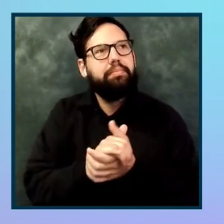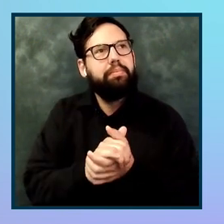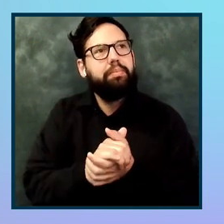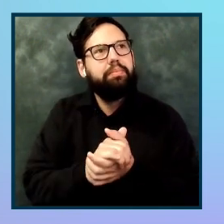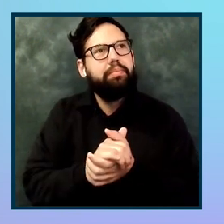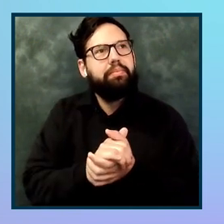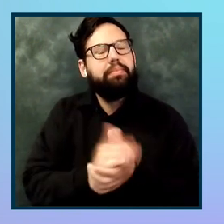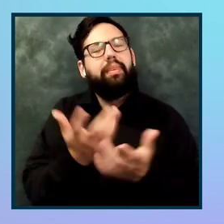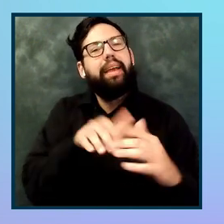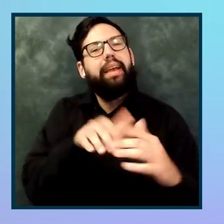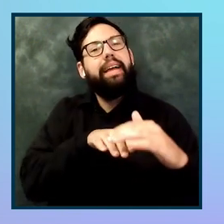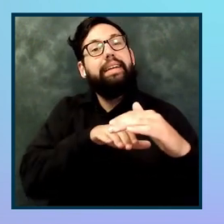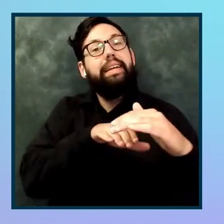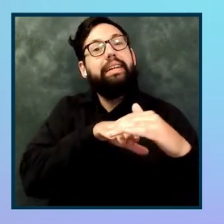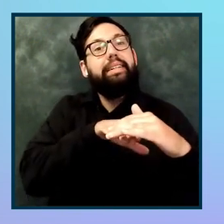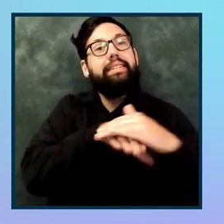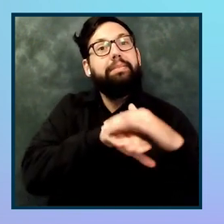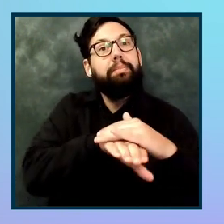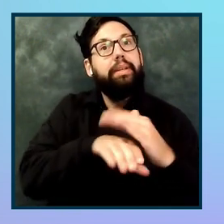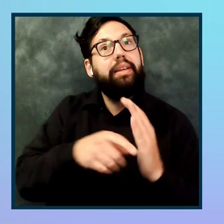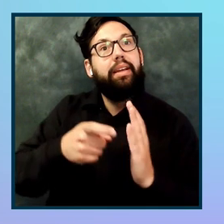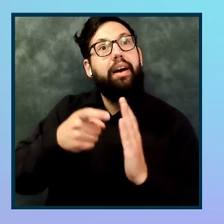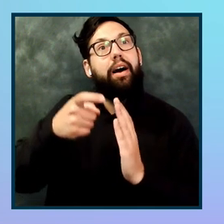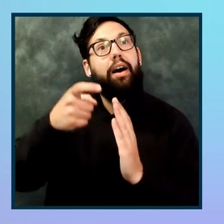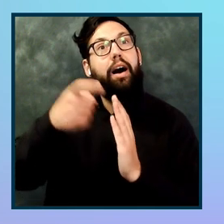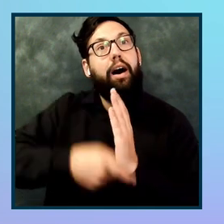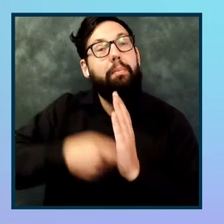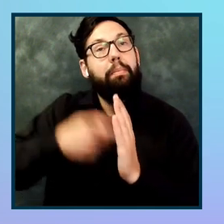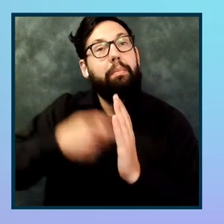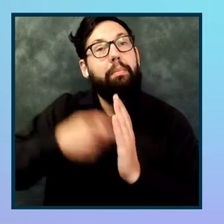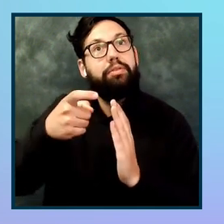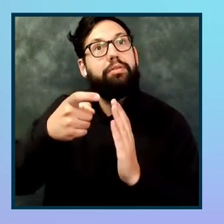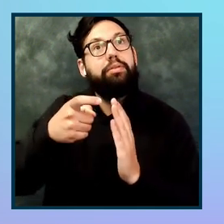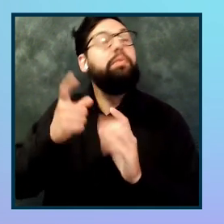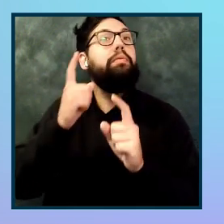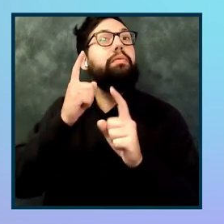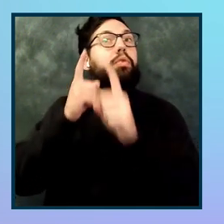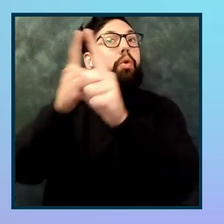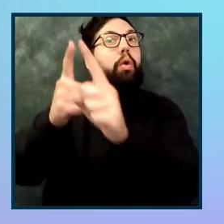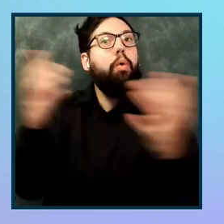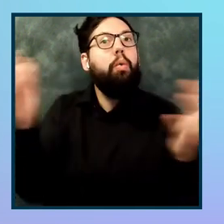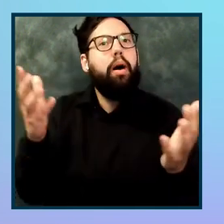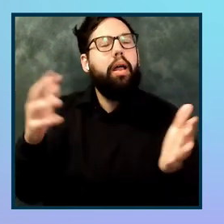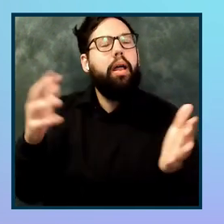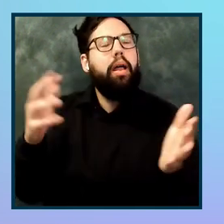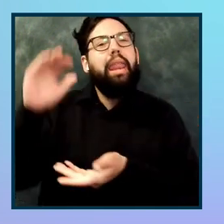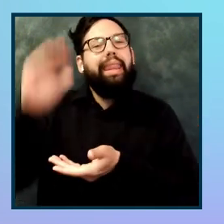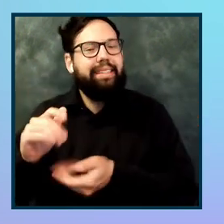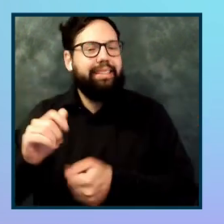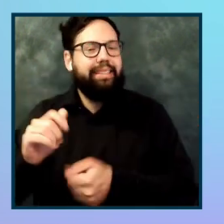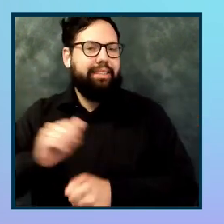Accessibility automation is a means to lighten your manual testing load, right? It's not the foolproof solution,